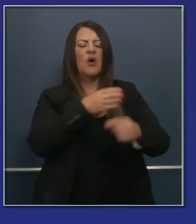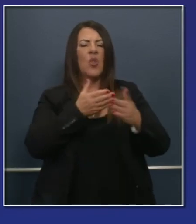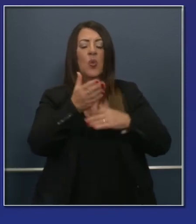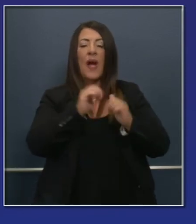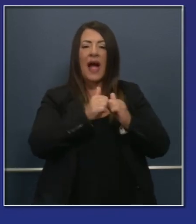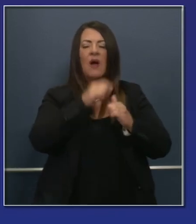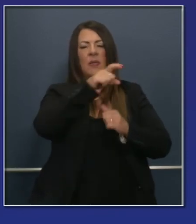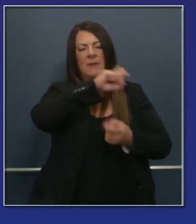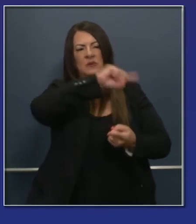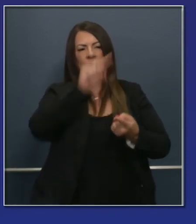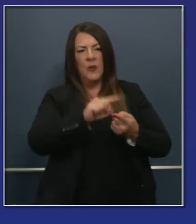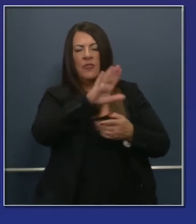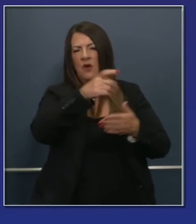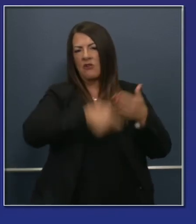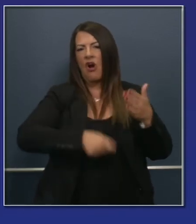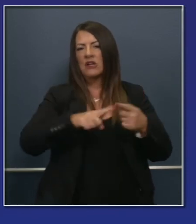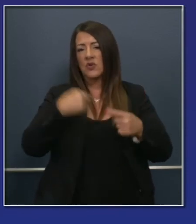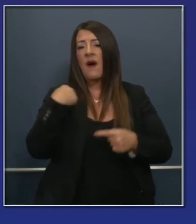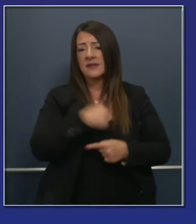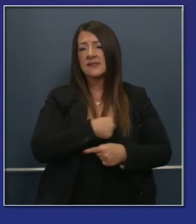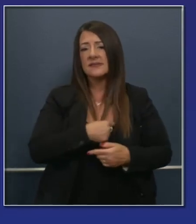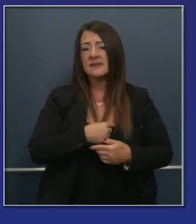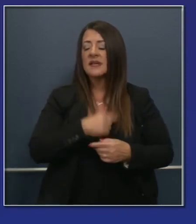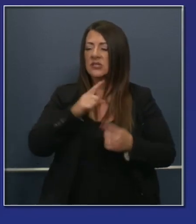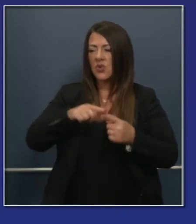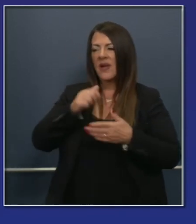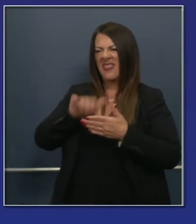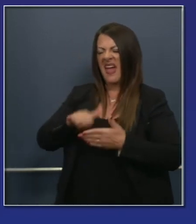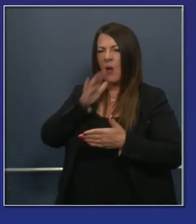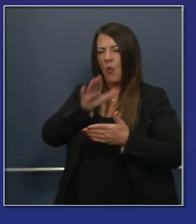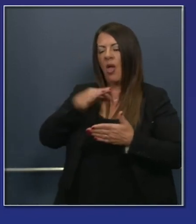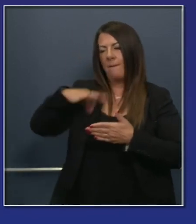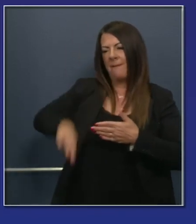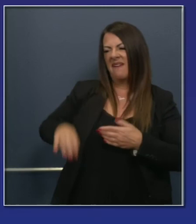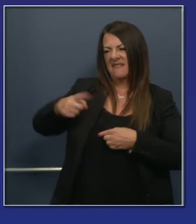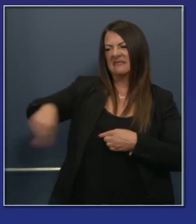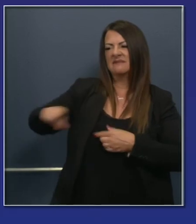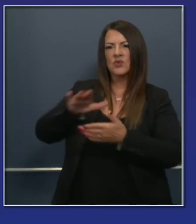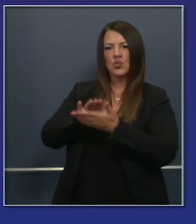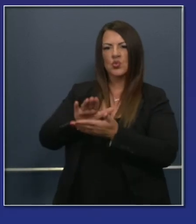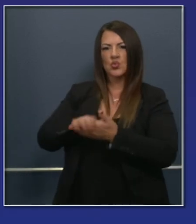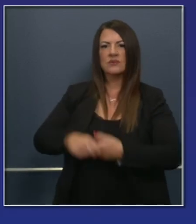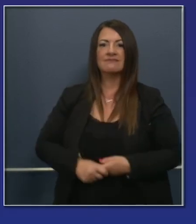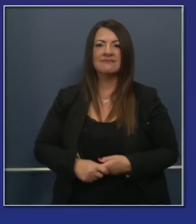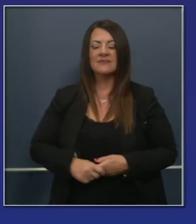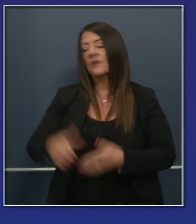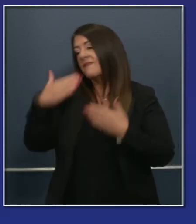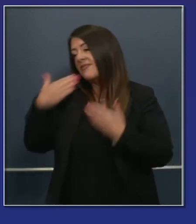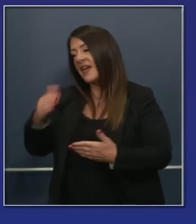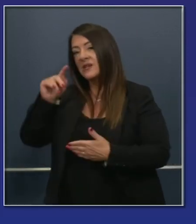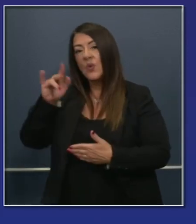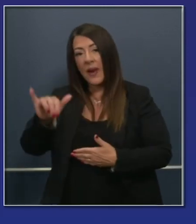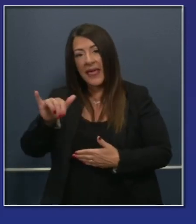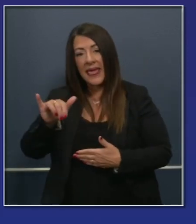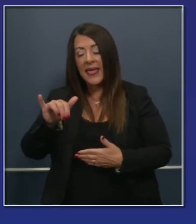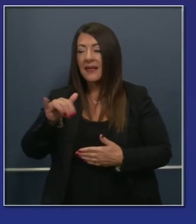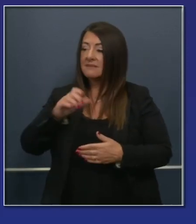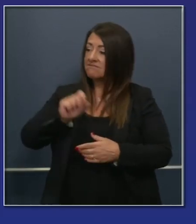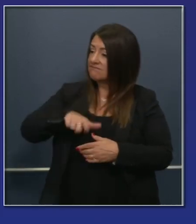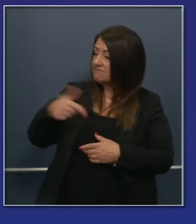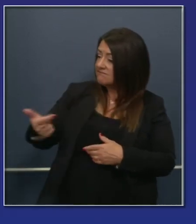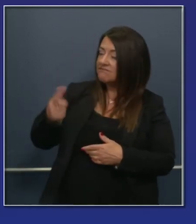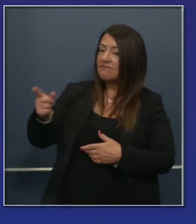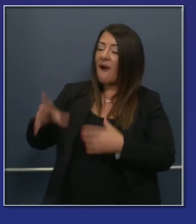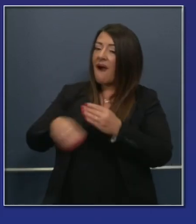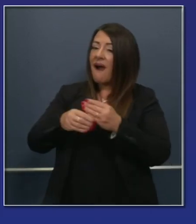more competitive capacity to get lower costs. That's exactly what we're doing. mean, thank you Tony Thurman and Mr. Superintendent. Please, if you could just